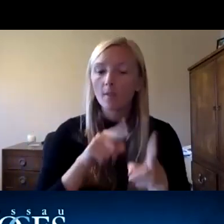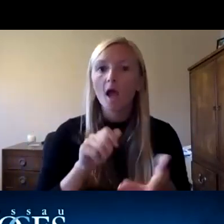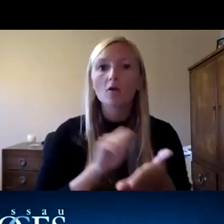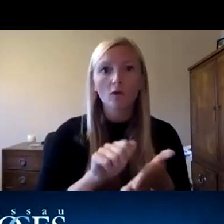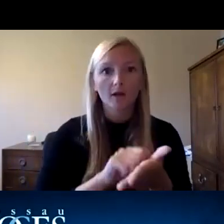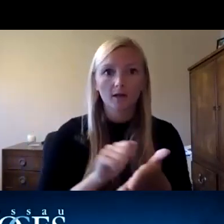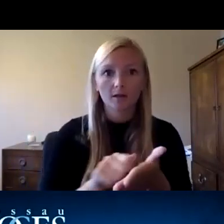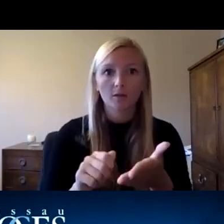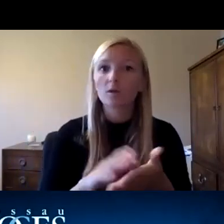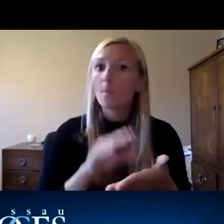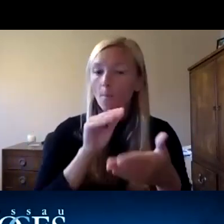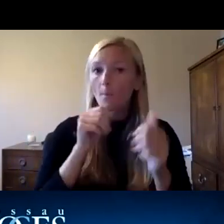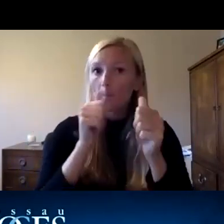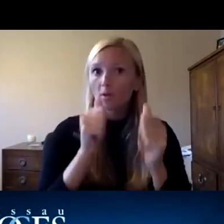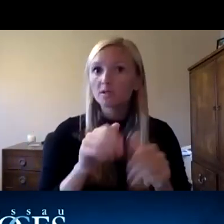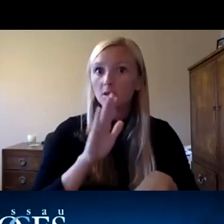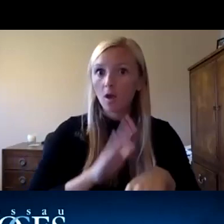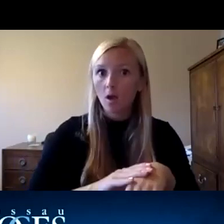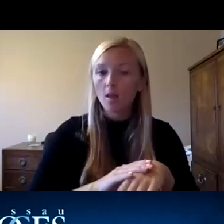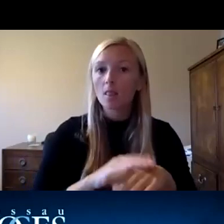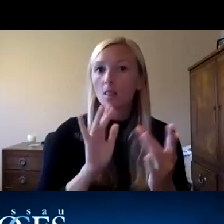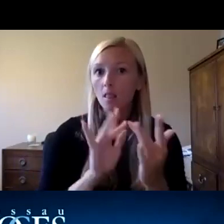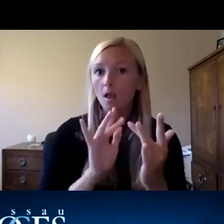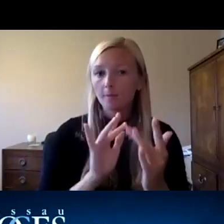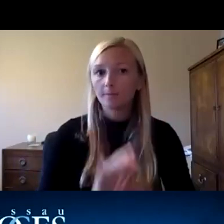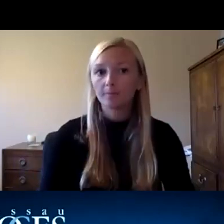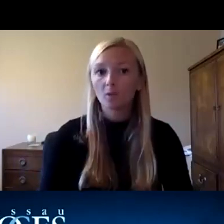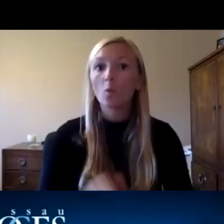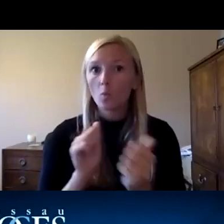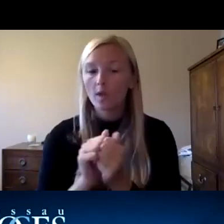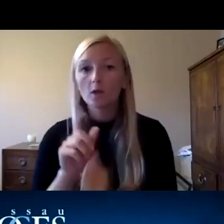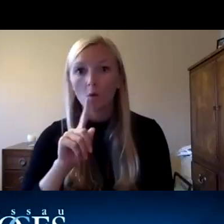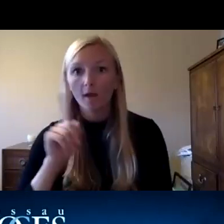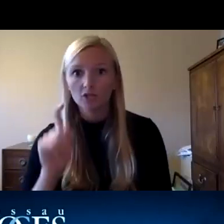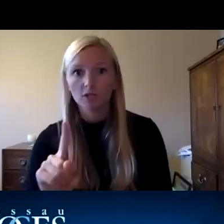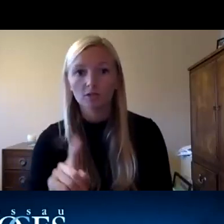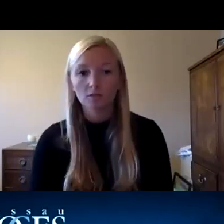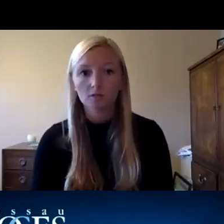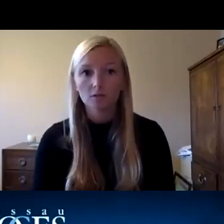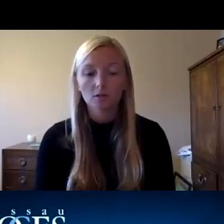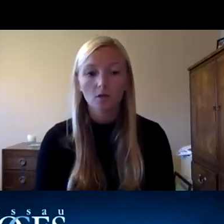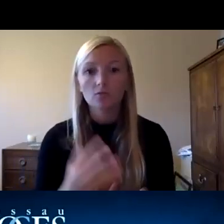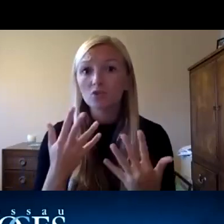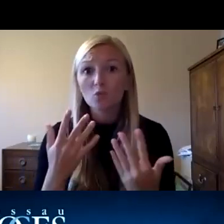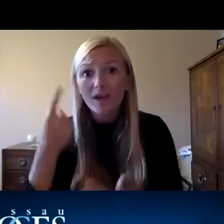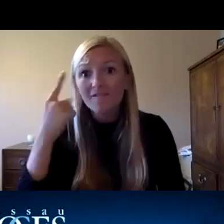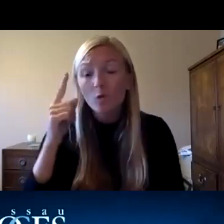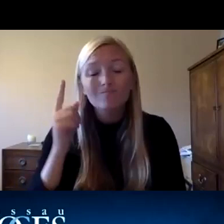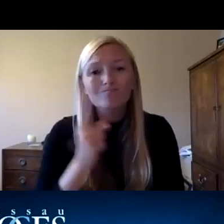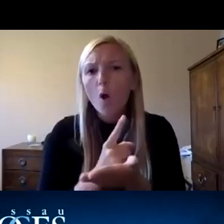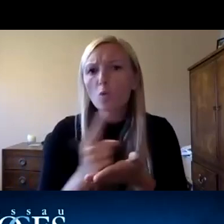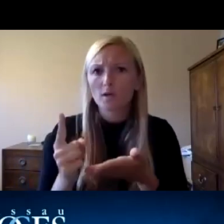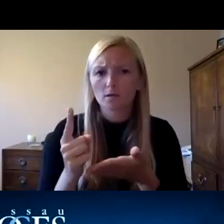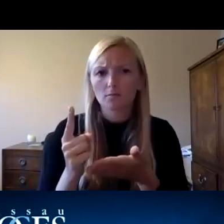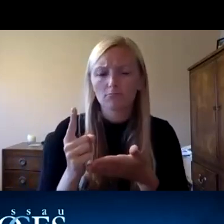going to be posting this uh webinar online along with the questions so just wait for maybe a week or so